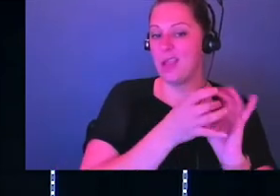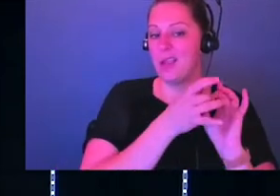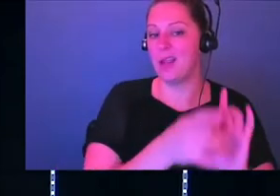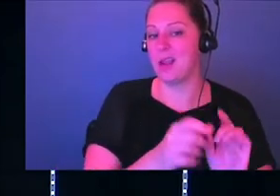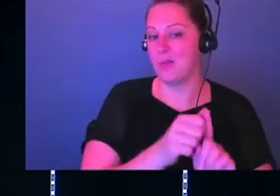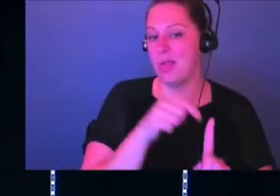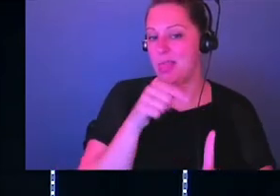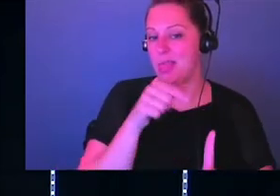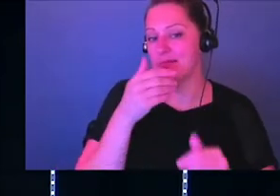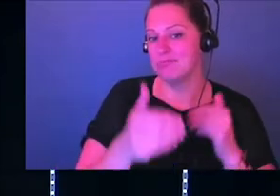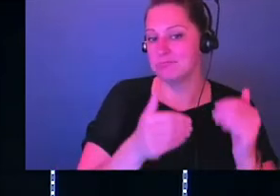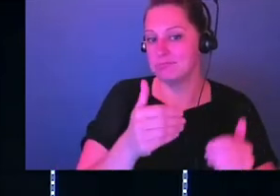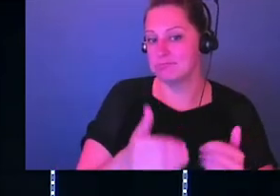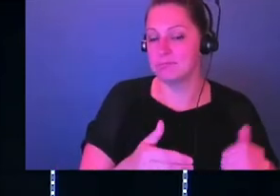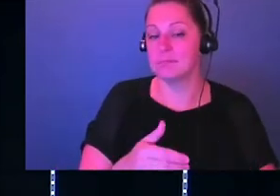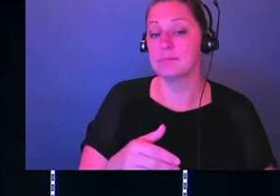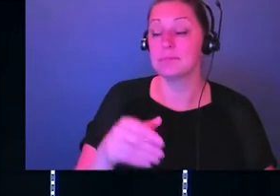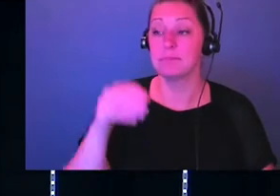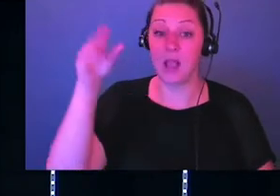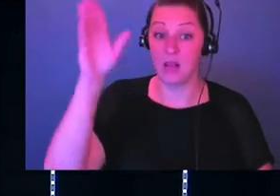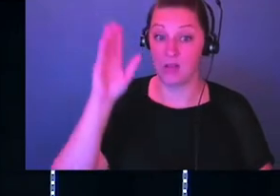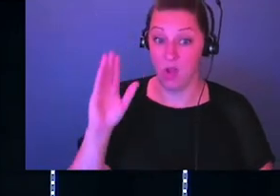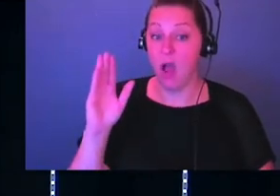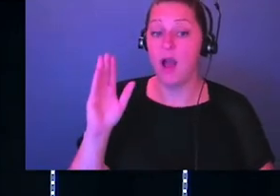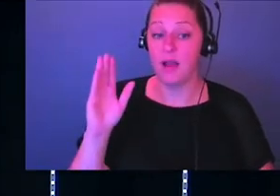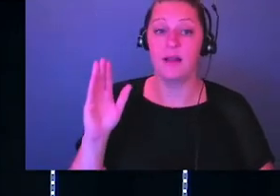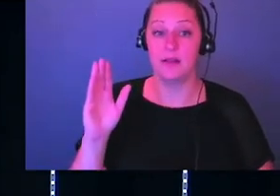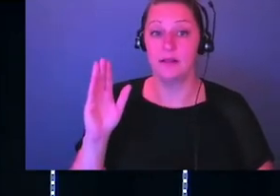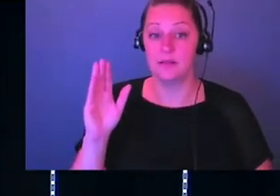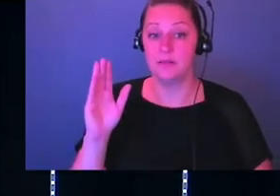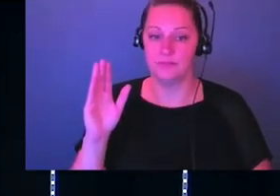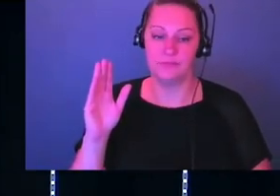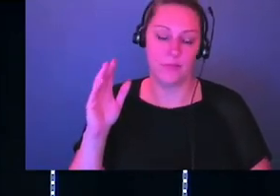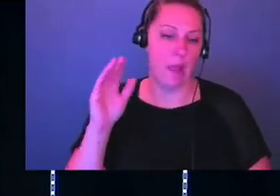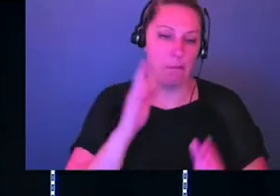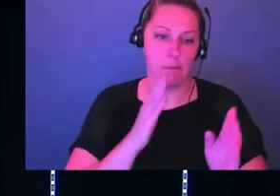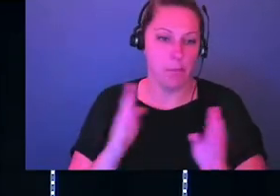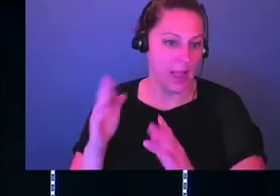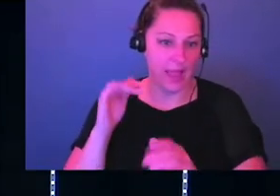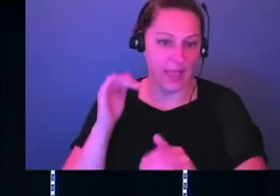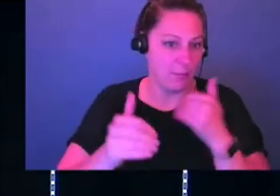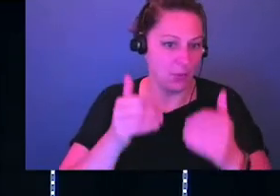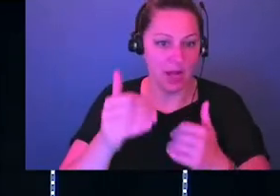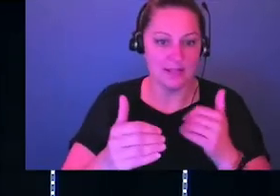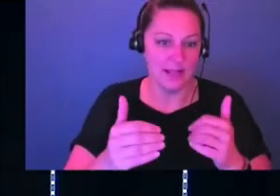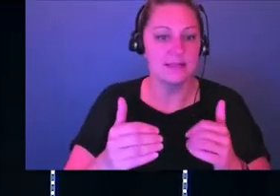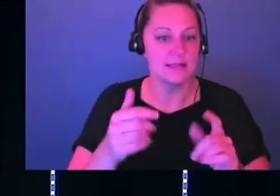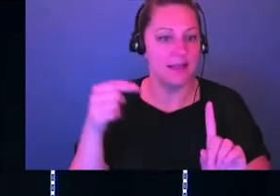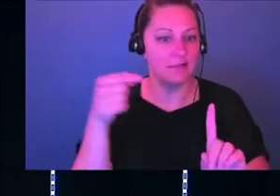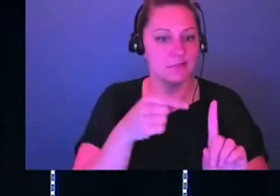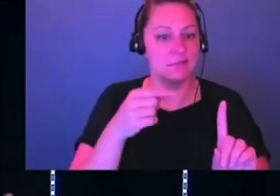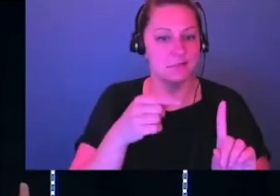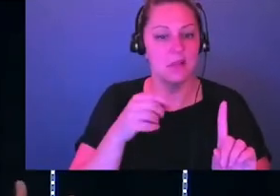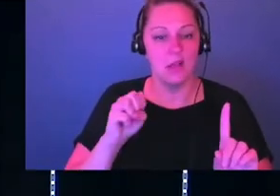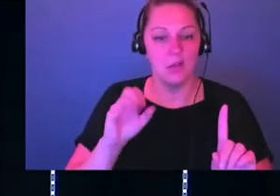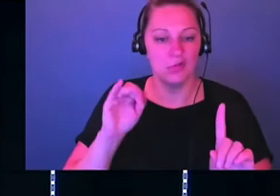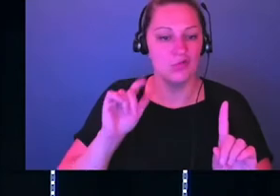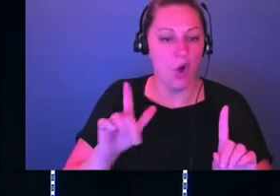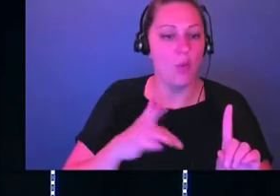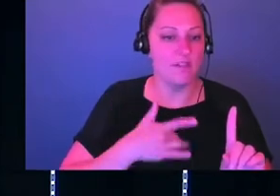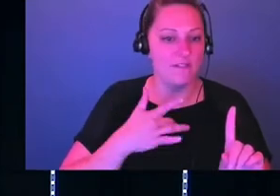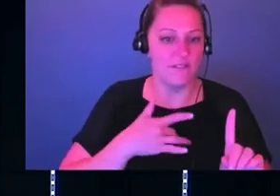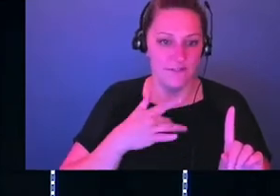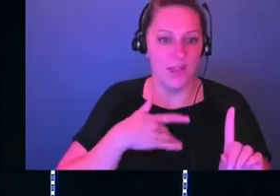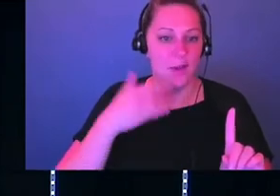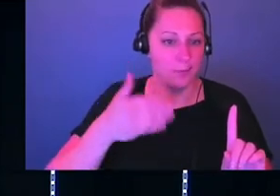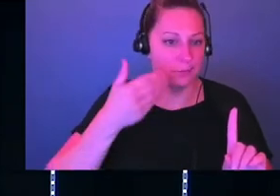I do believe that God intended for this whole process to happen with Saul and him feeling the way he does. I do believe that God wanted this to